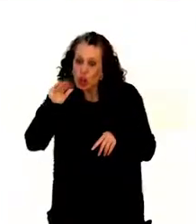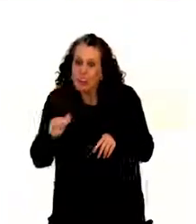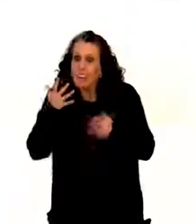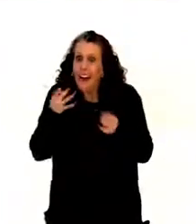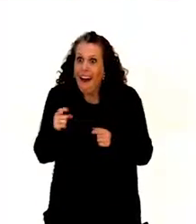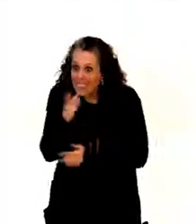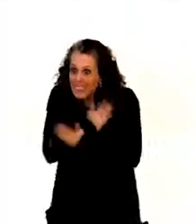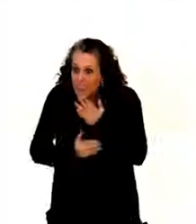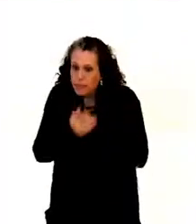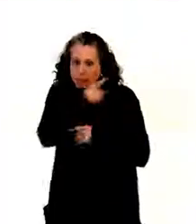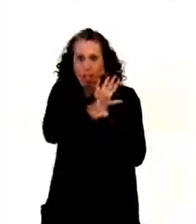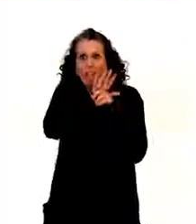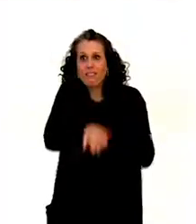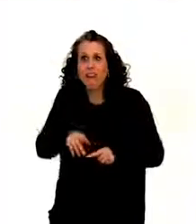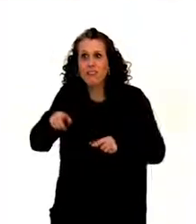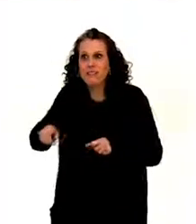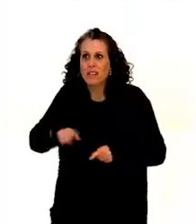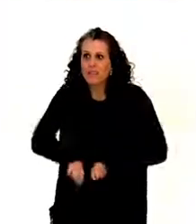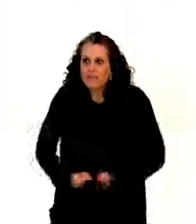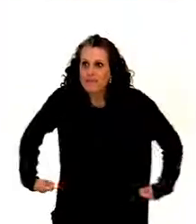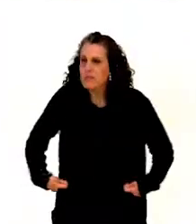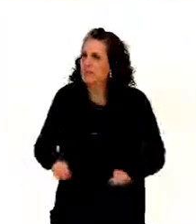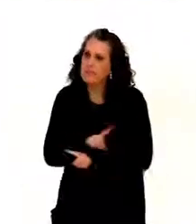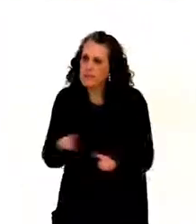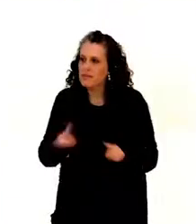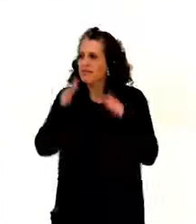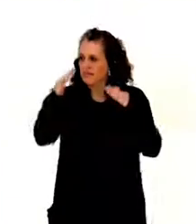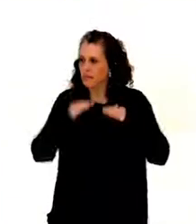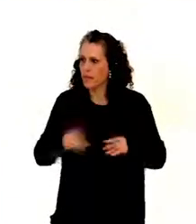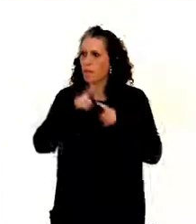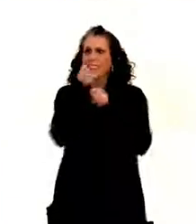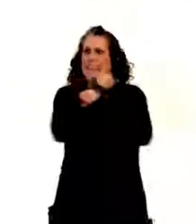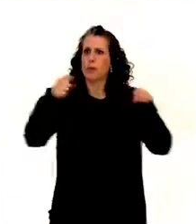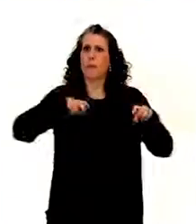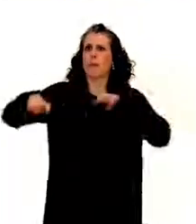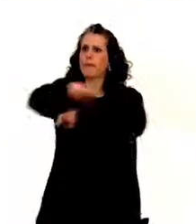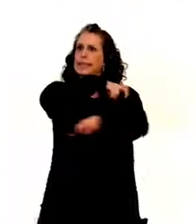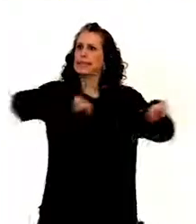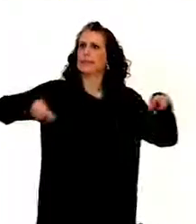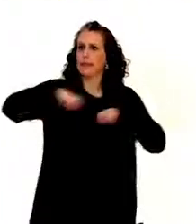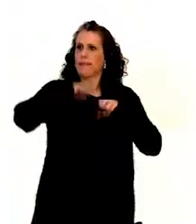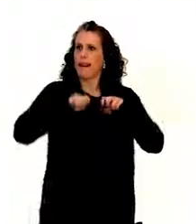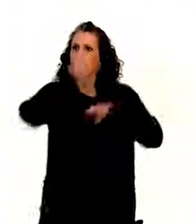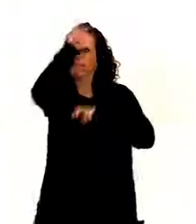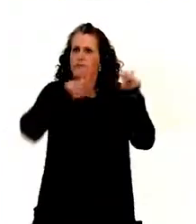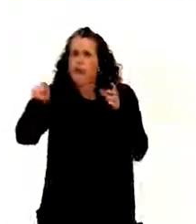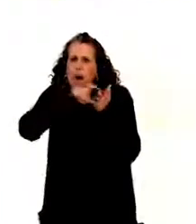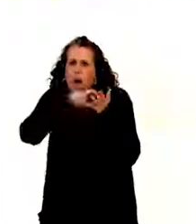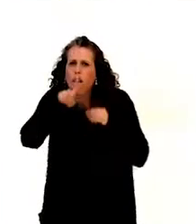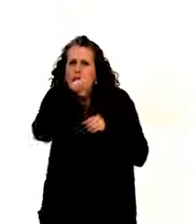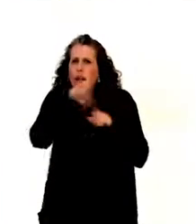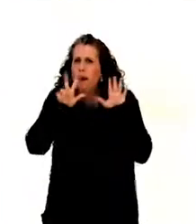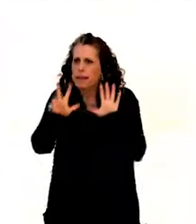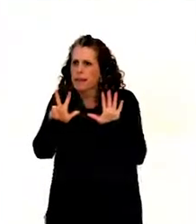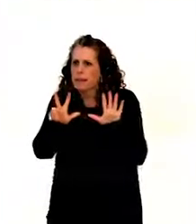is important. And nationality and liberty of movement in Article 18. In some of the countries,